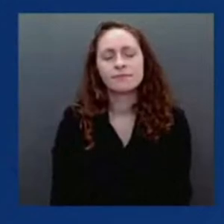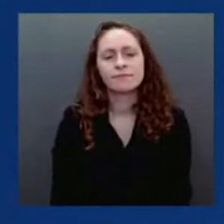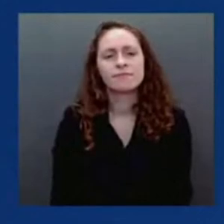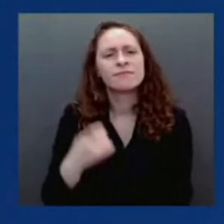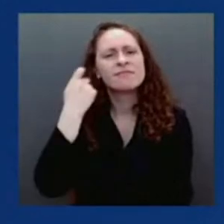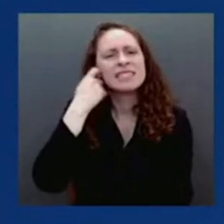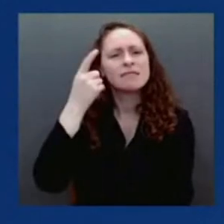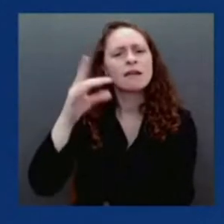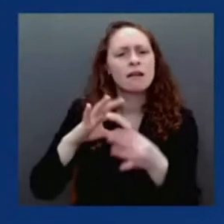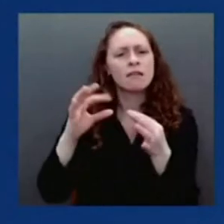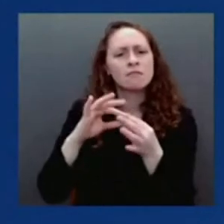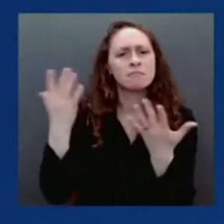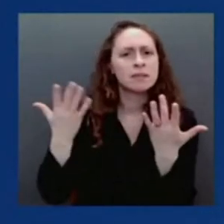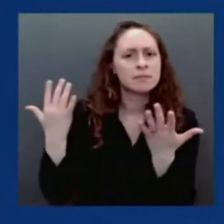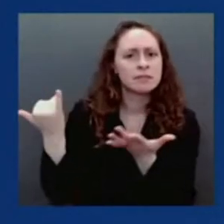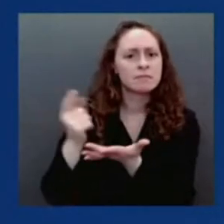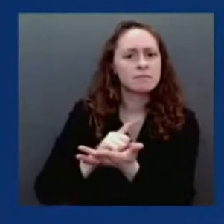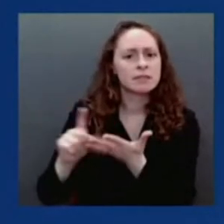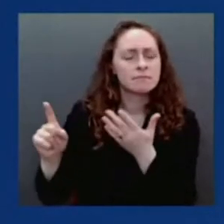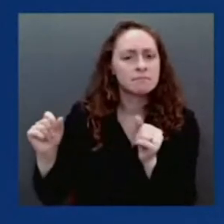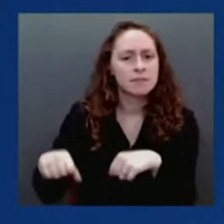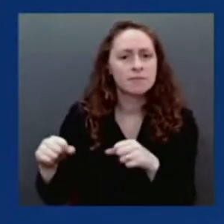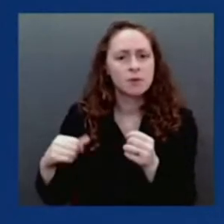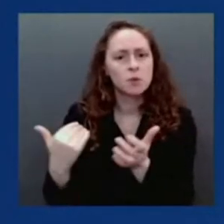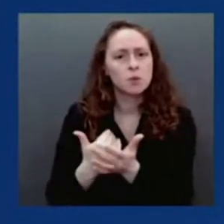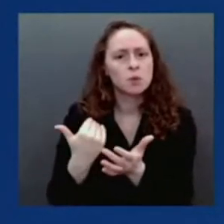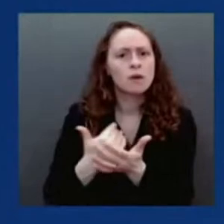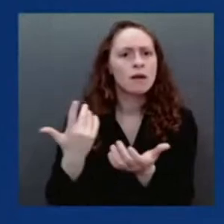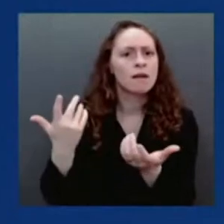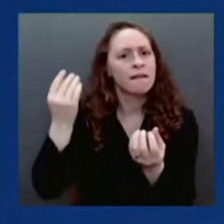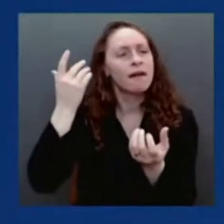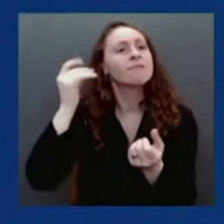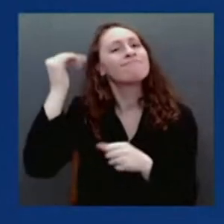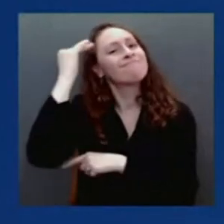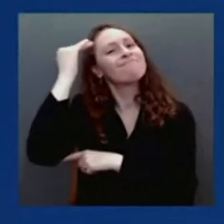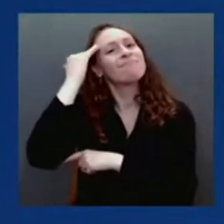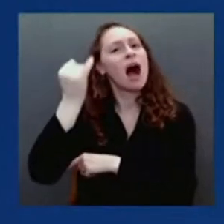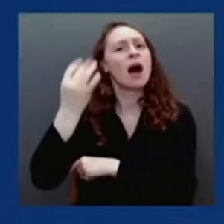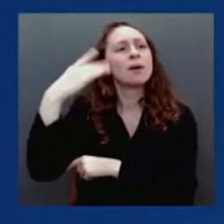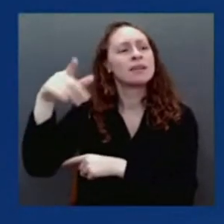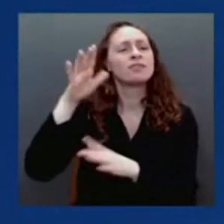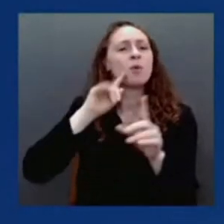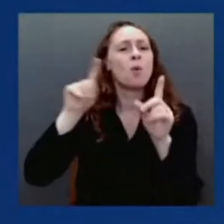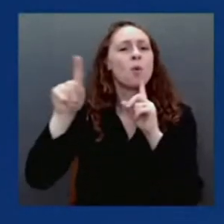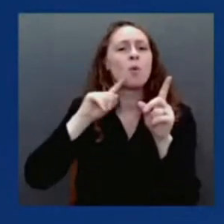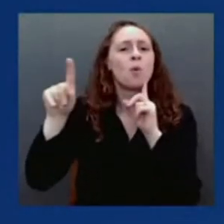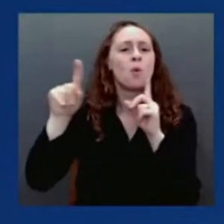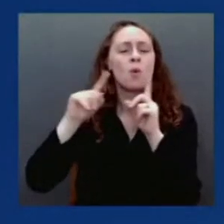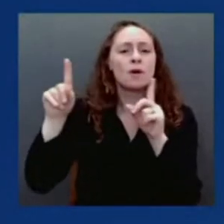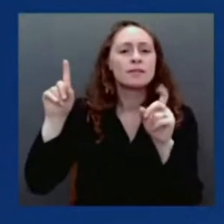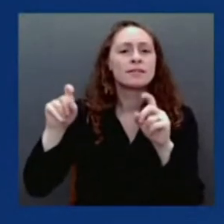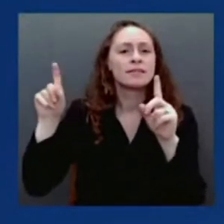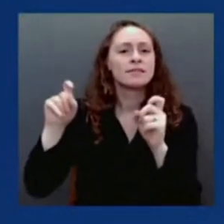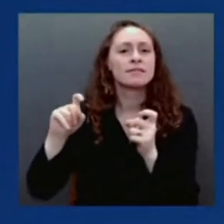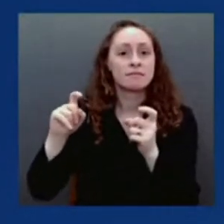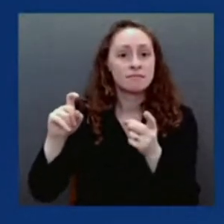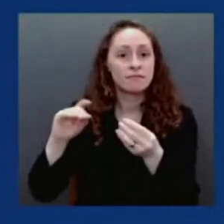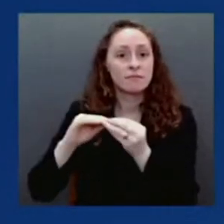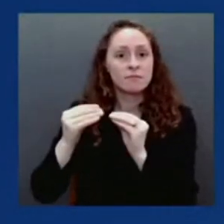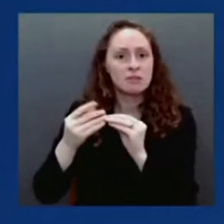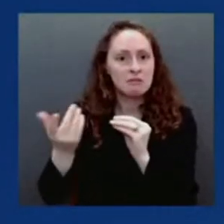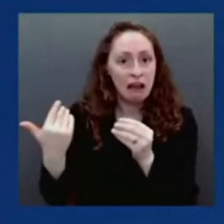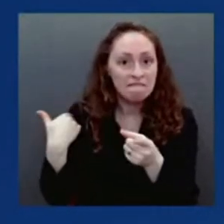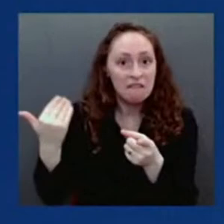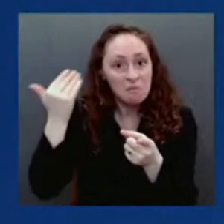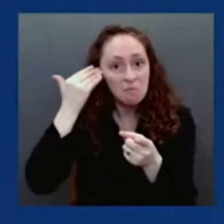tests. I'm wondering if you perhaps have that. And for doctors Fauci and Walensky, I was hoping twofold. Number